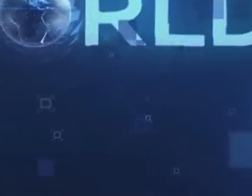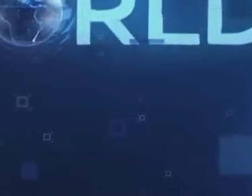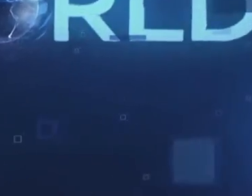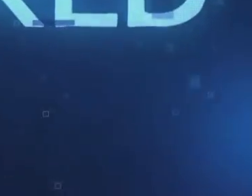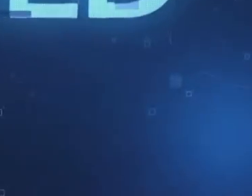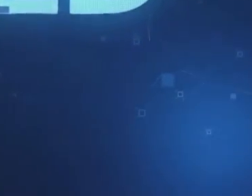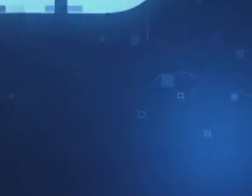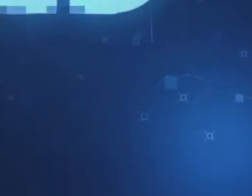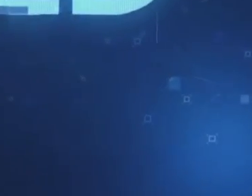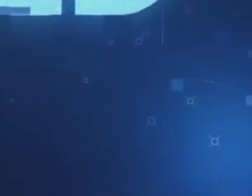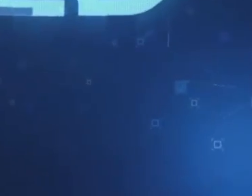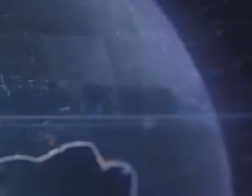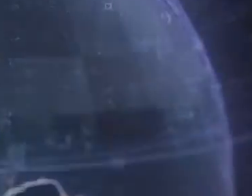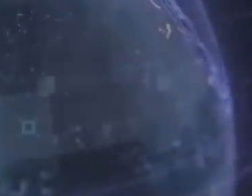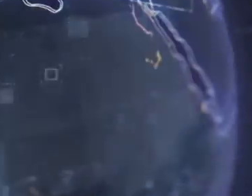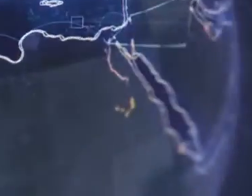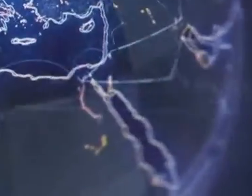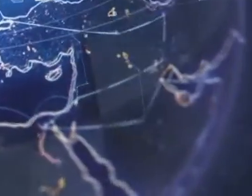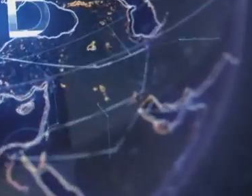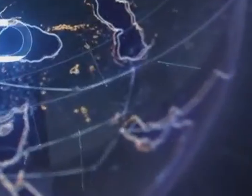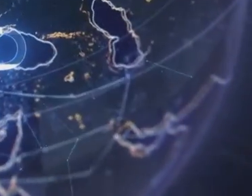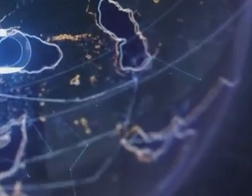We all live in a digital world.